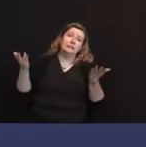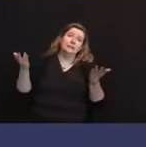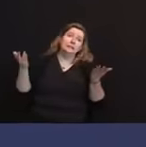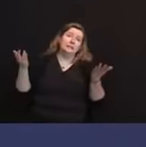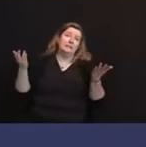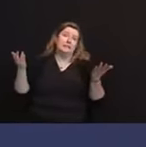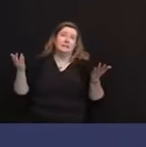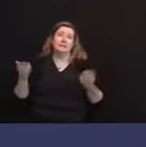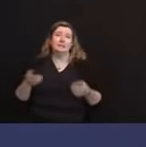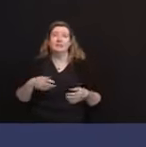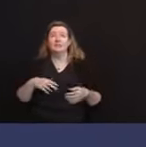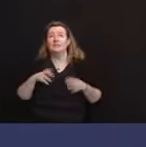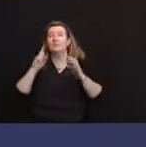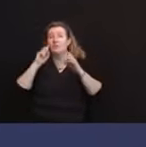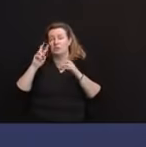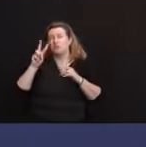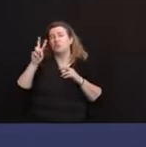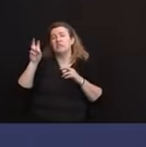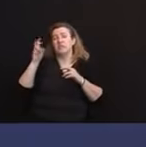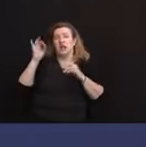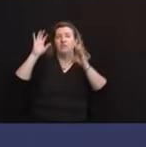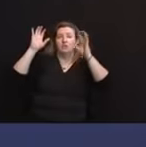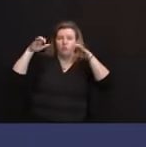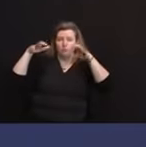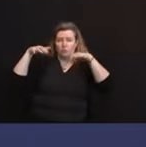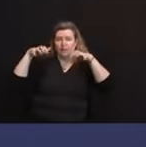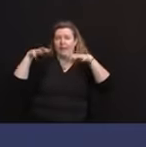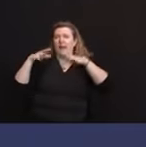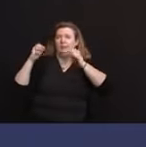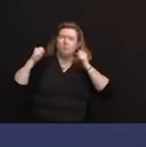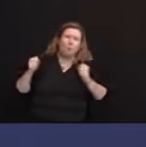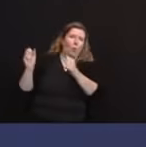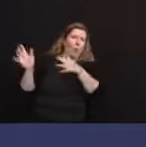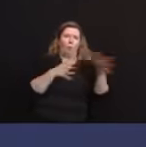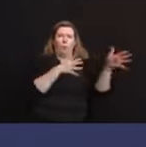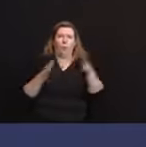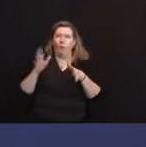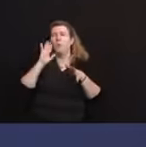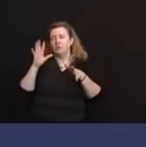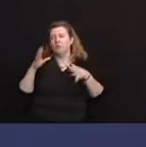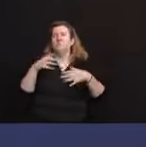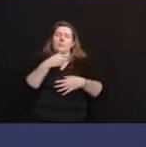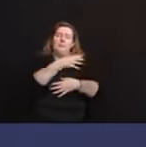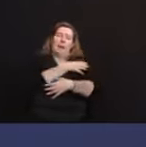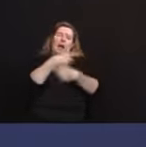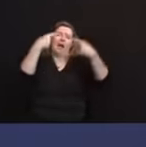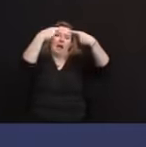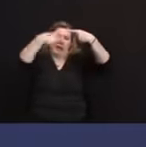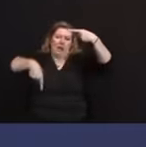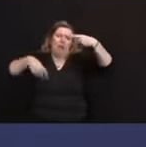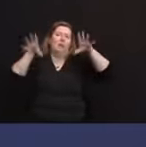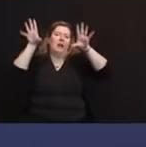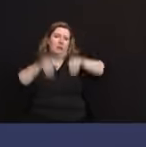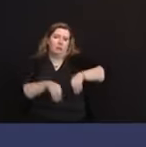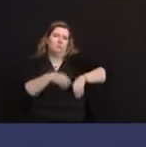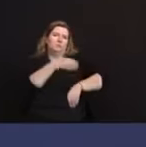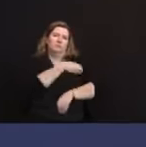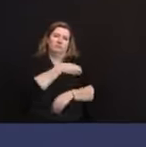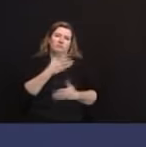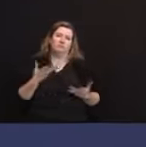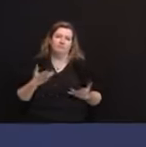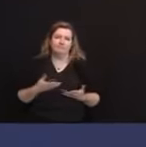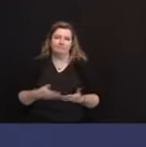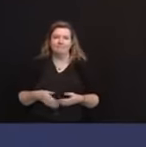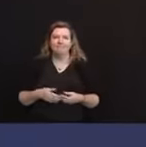strong winds and that means likely power outages. So, with that wonderful, upbeat entree, Pat Callahan, great to be with you. Merry